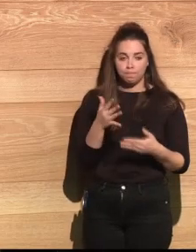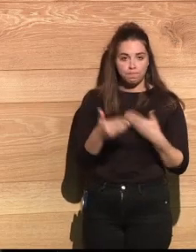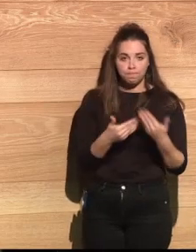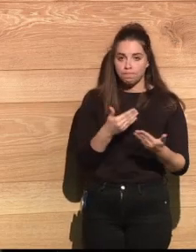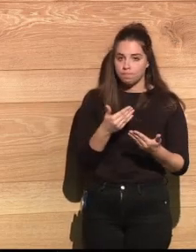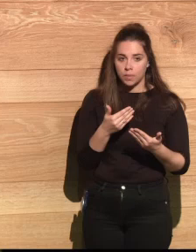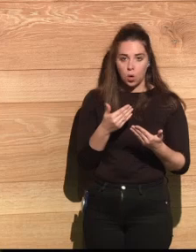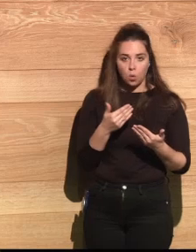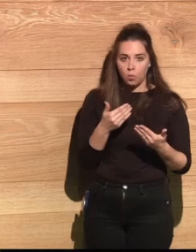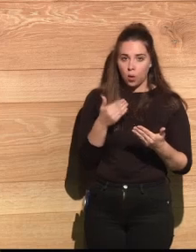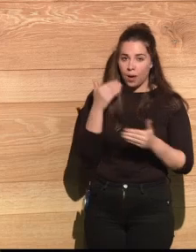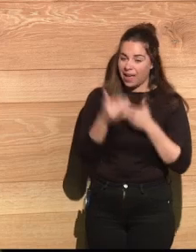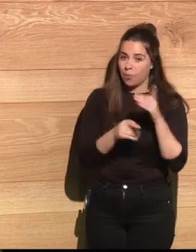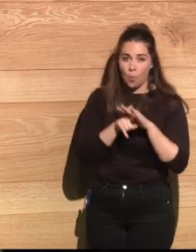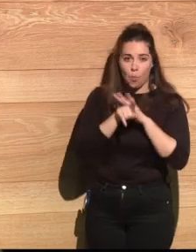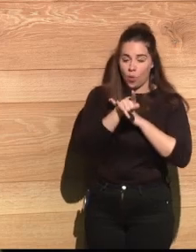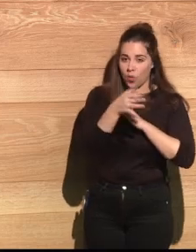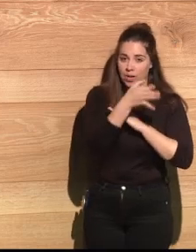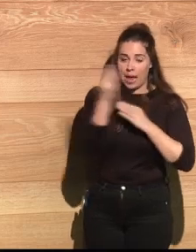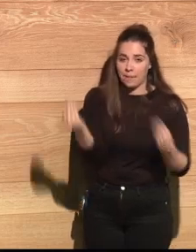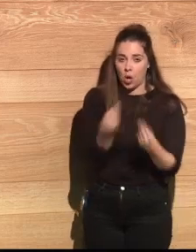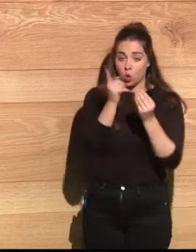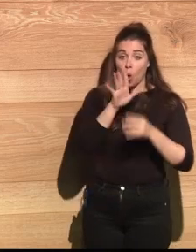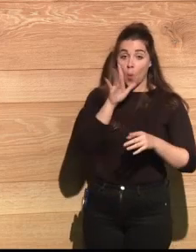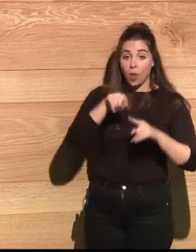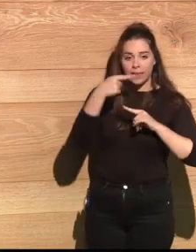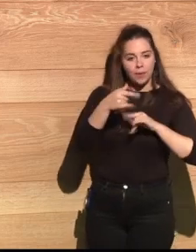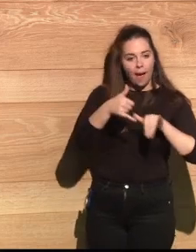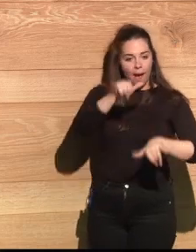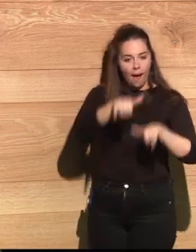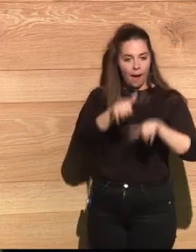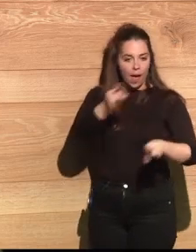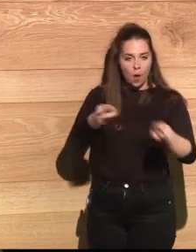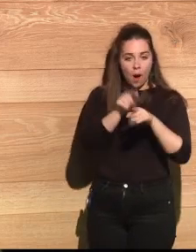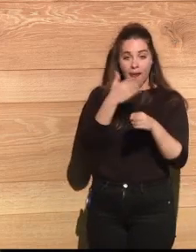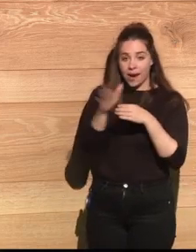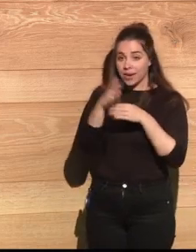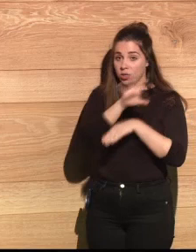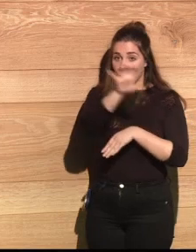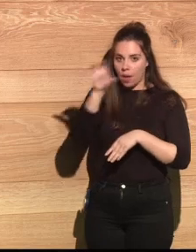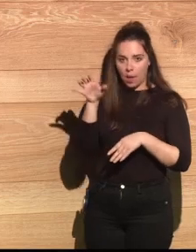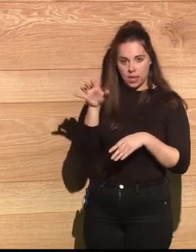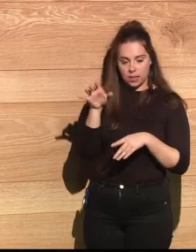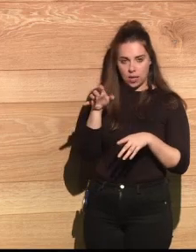and good people support the idea of living in peace. But I don't see it's going to be something effective because then they are